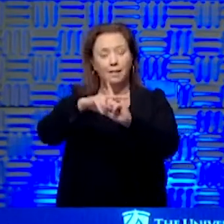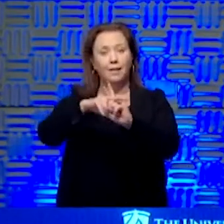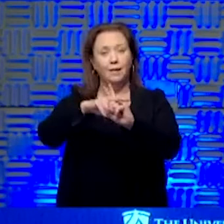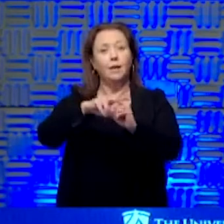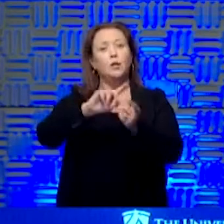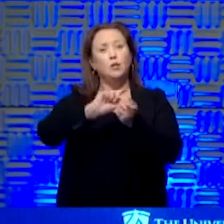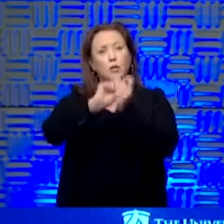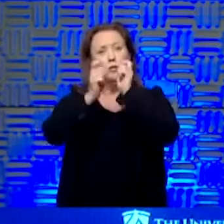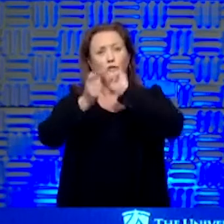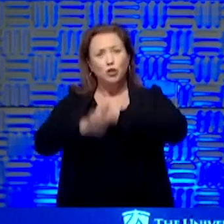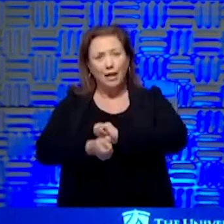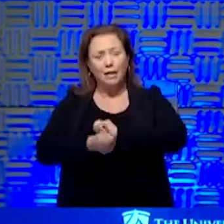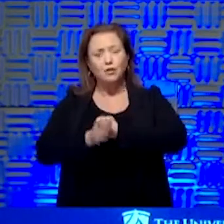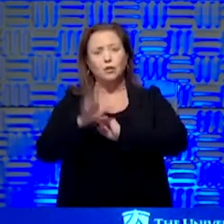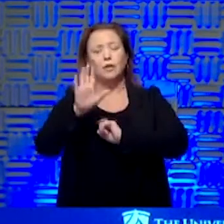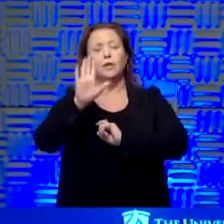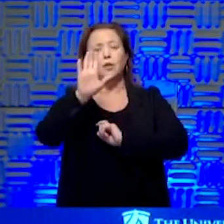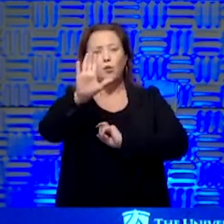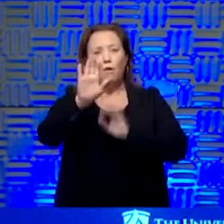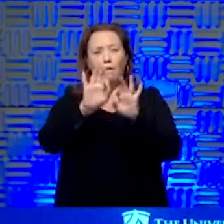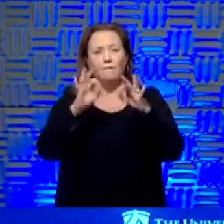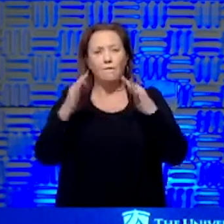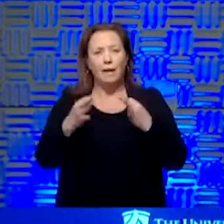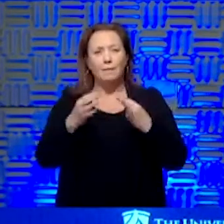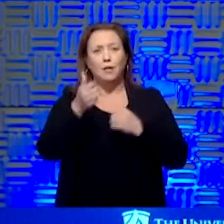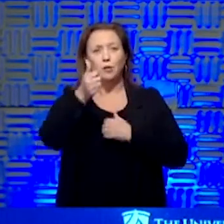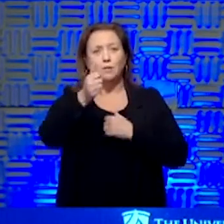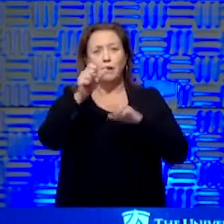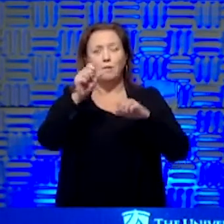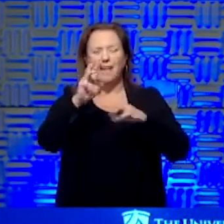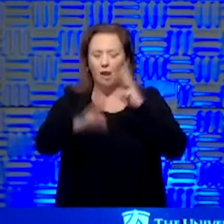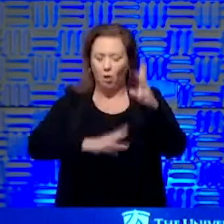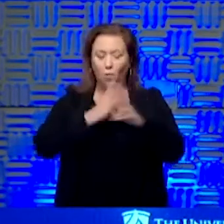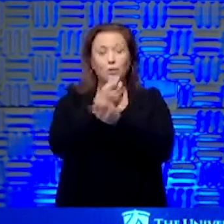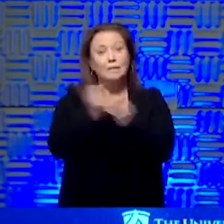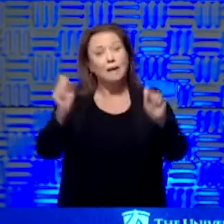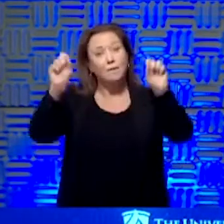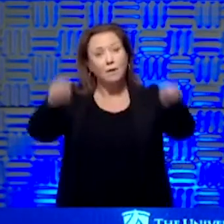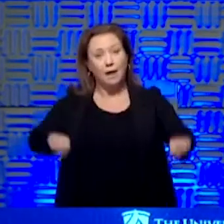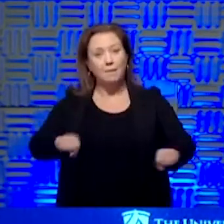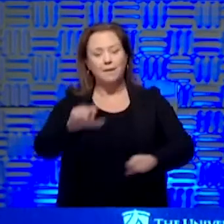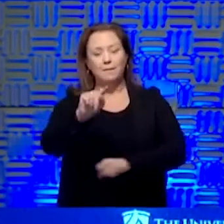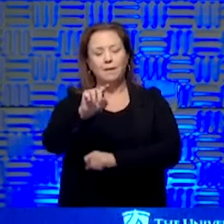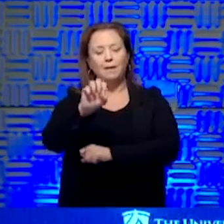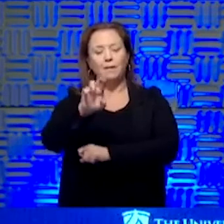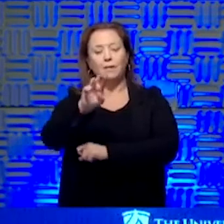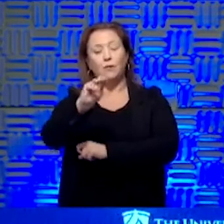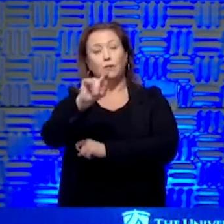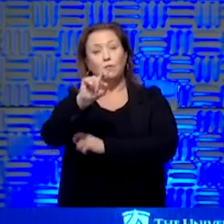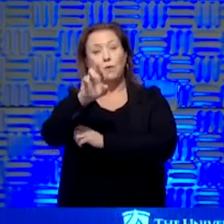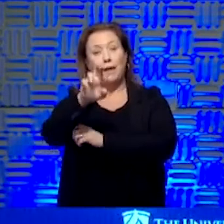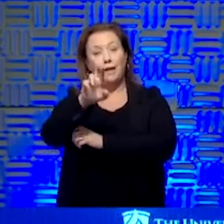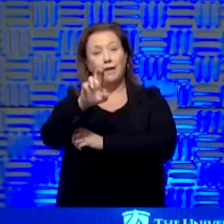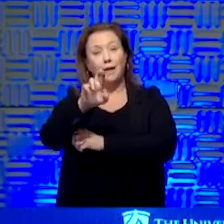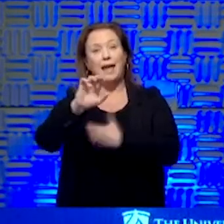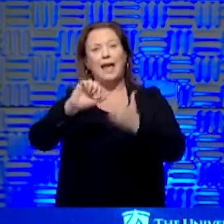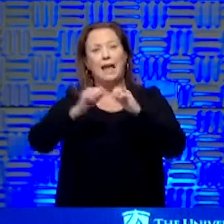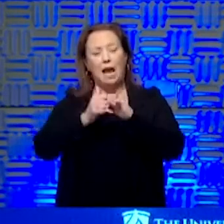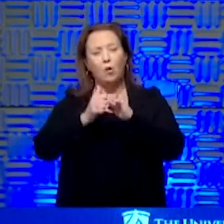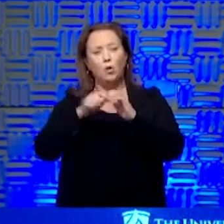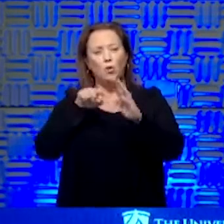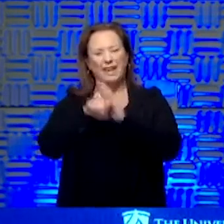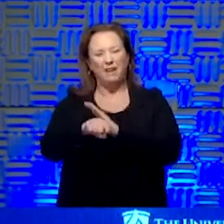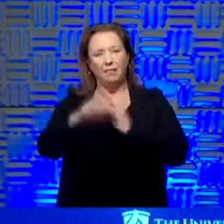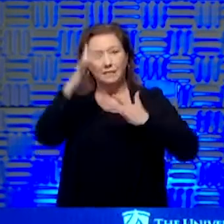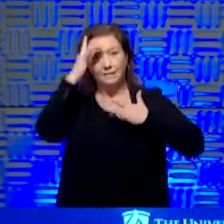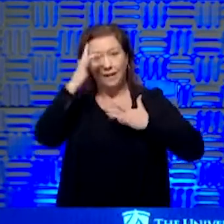and you can keep yourself and your family and our world safe by being the Terminator. And the way you terminate this infection